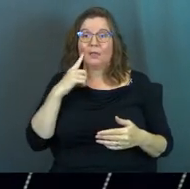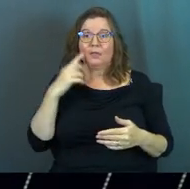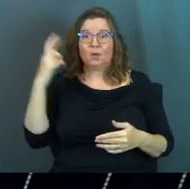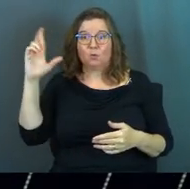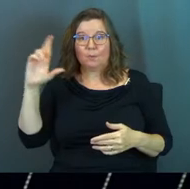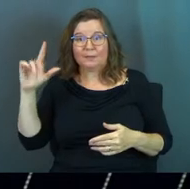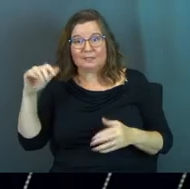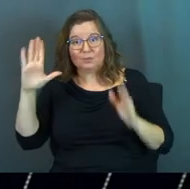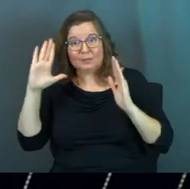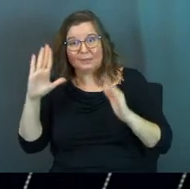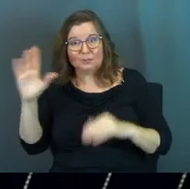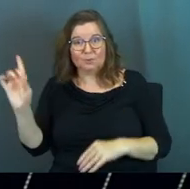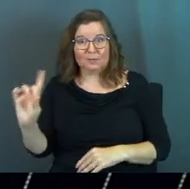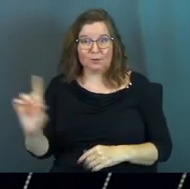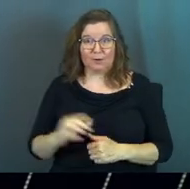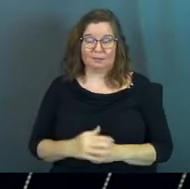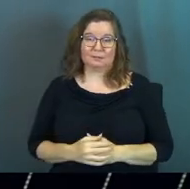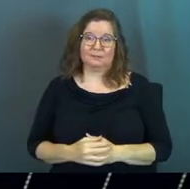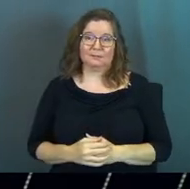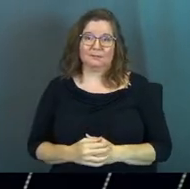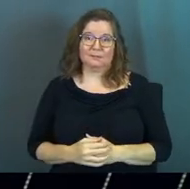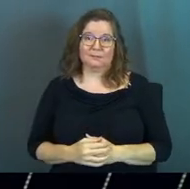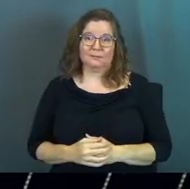think Republicans need to listen to Democrats.